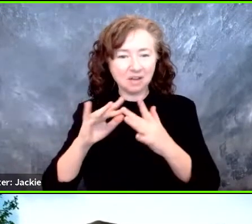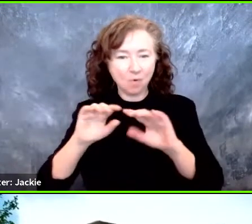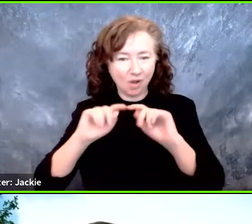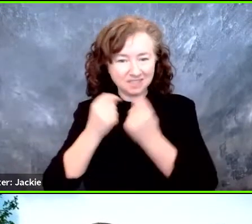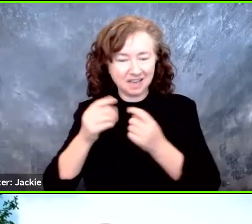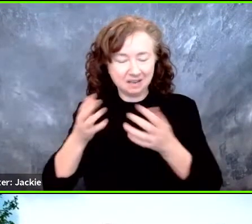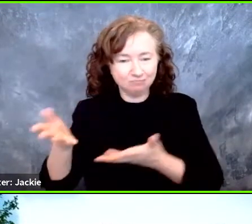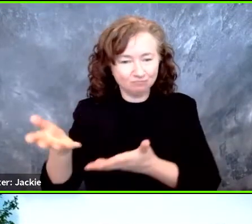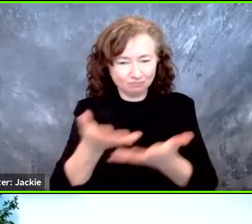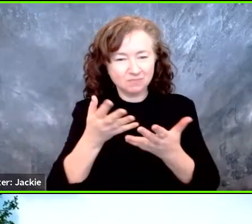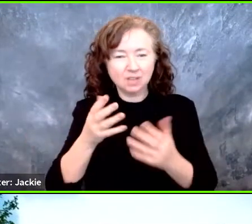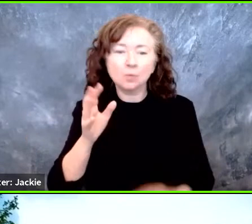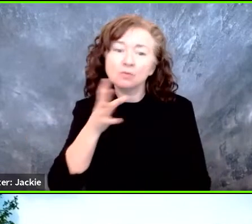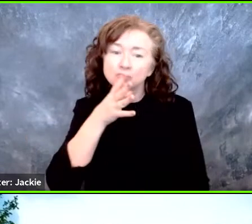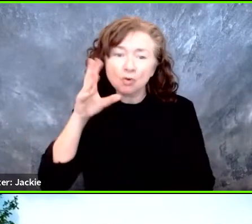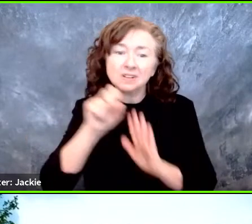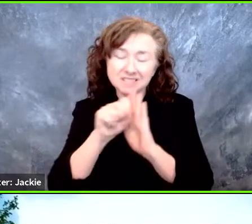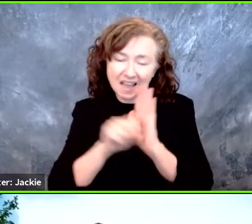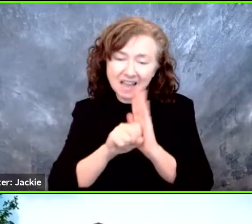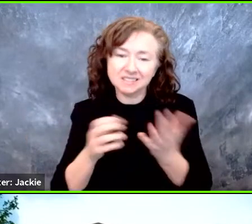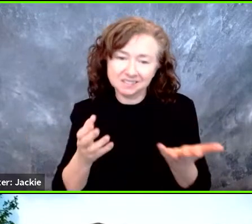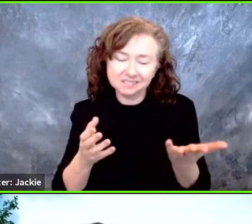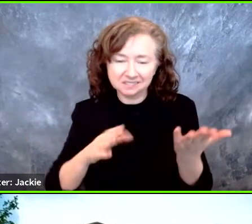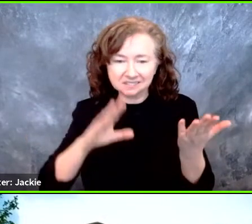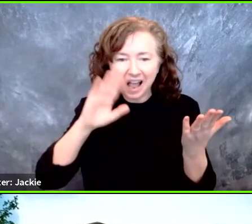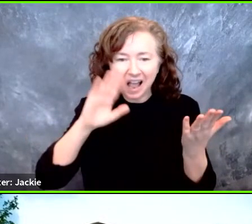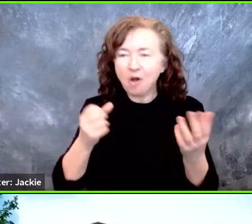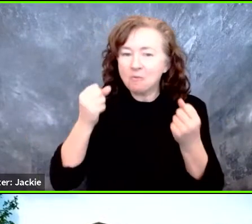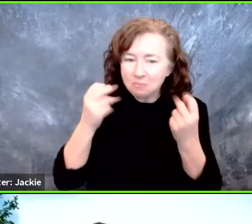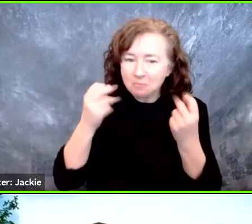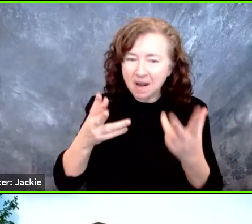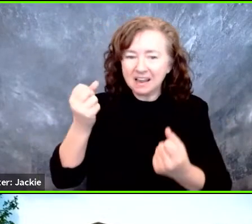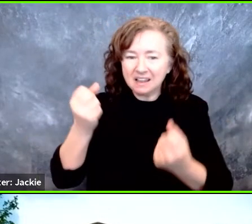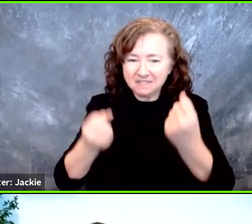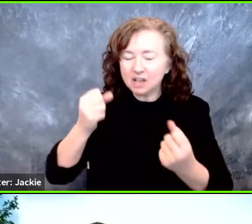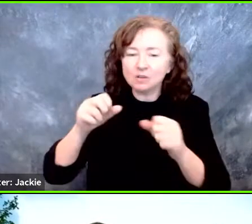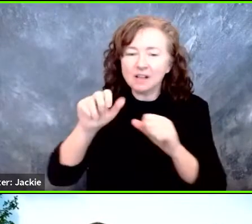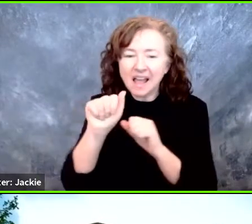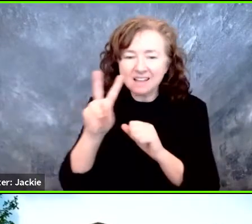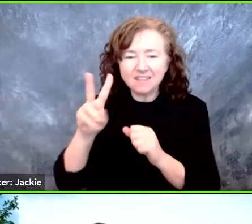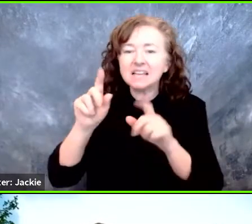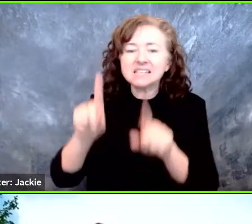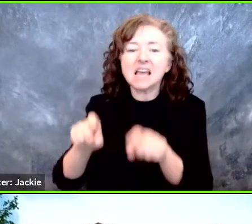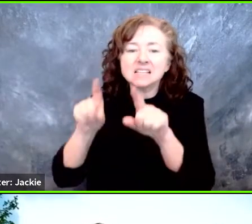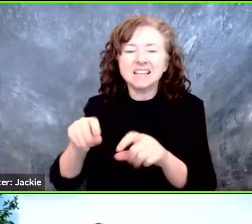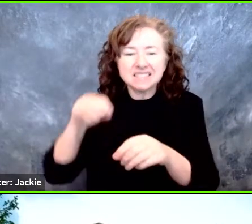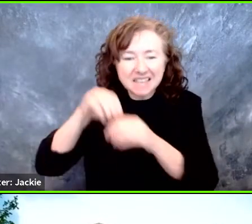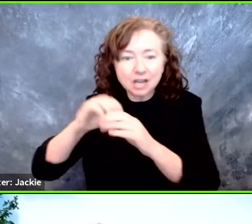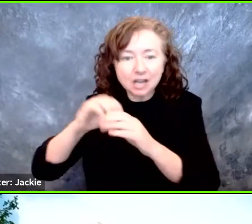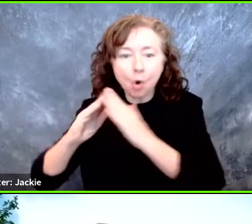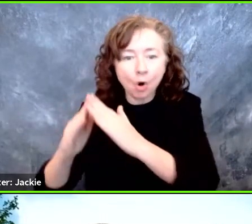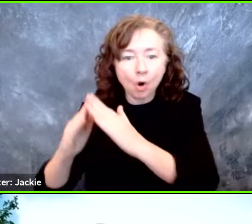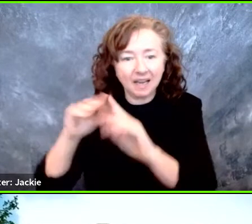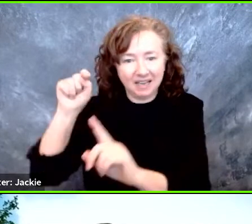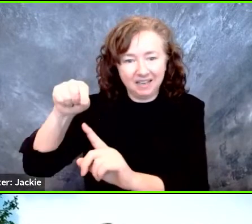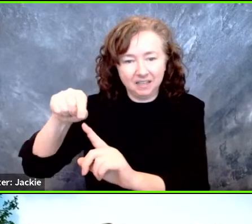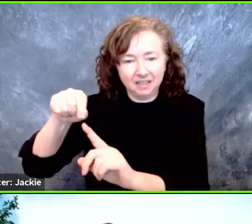I know a lot of vehicles are being tested in urban settings. Are there